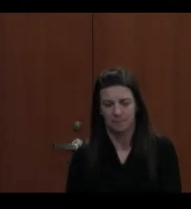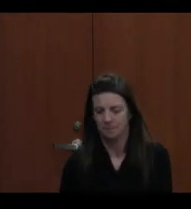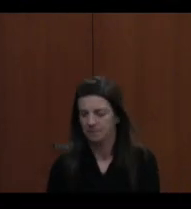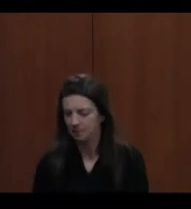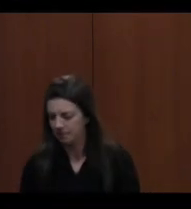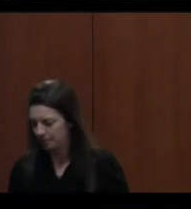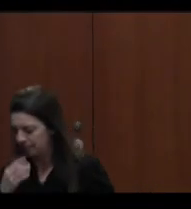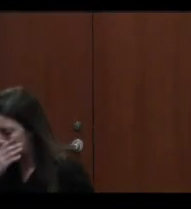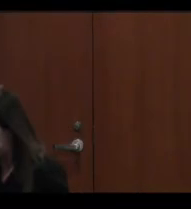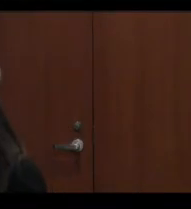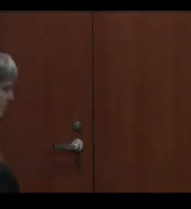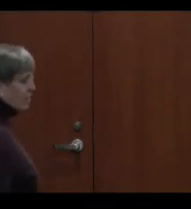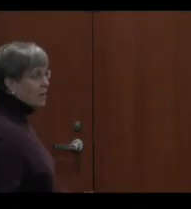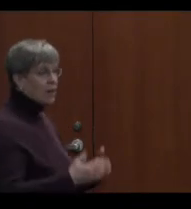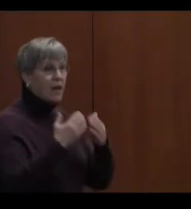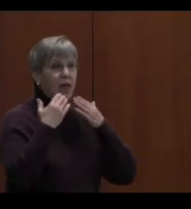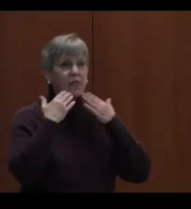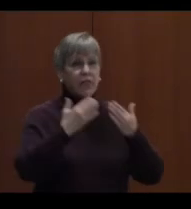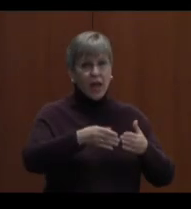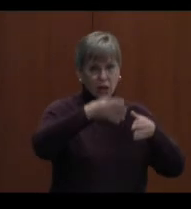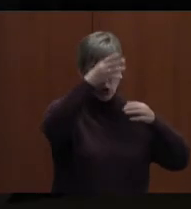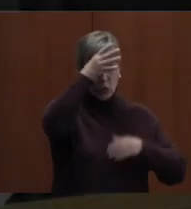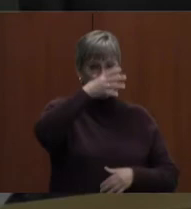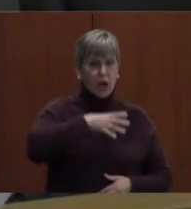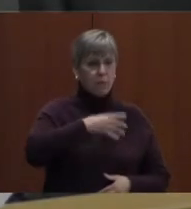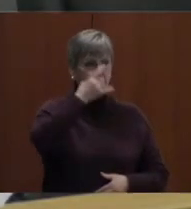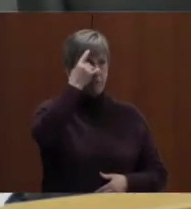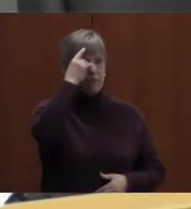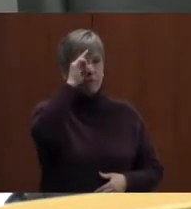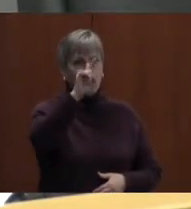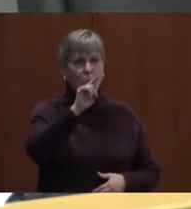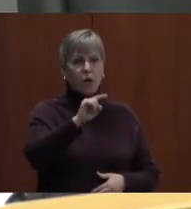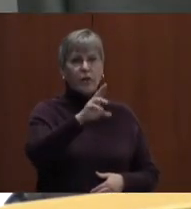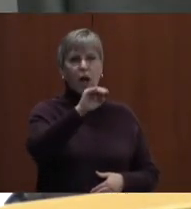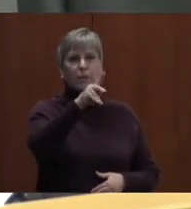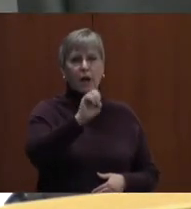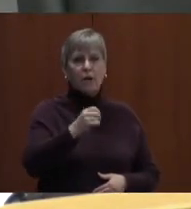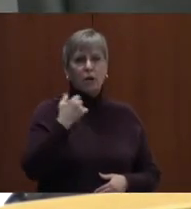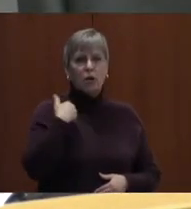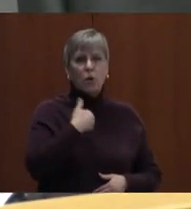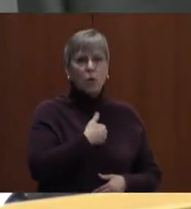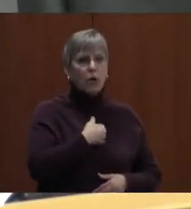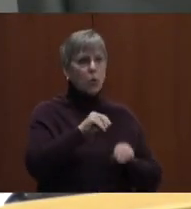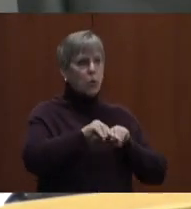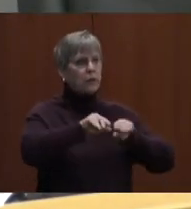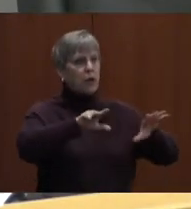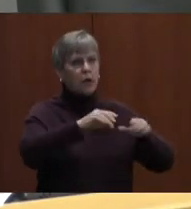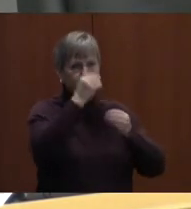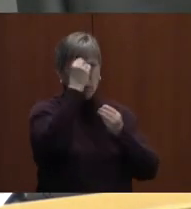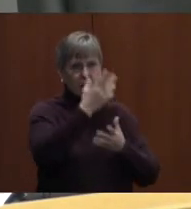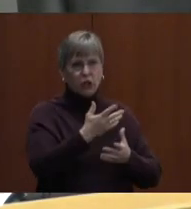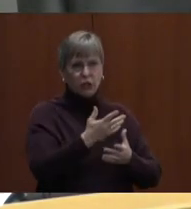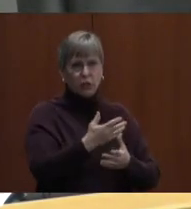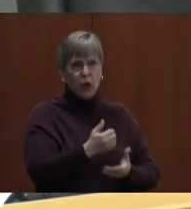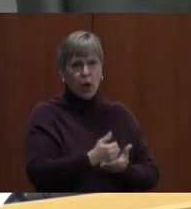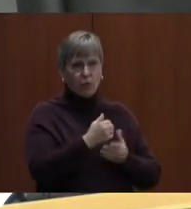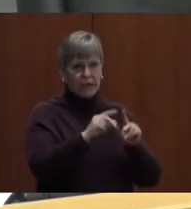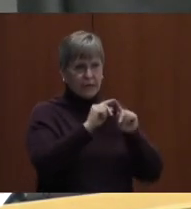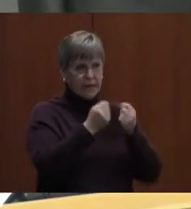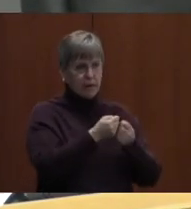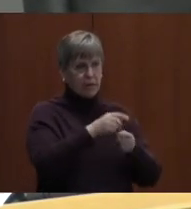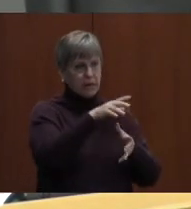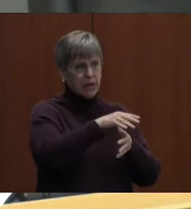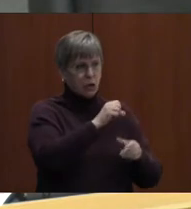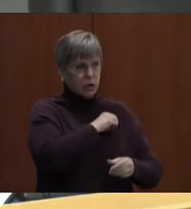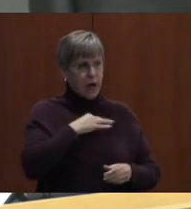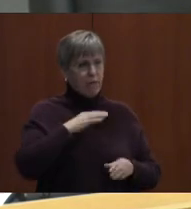All right. Thank you, General, for the update. Board members, in your packet this Friday, we're going to send some information that the technology team met with senior staff on